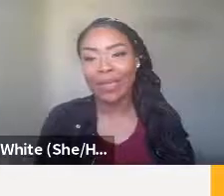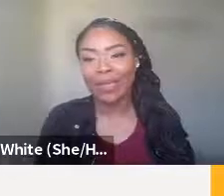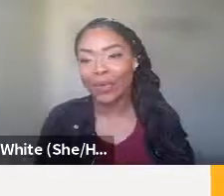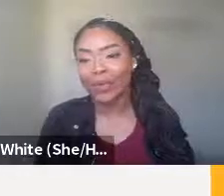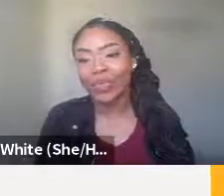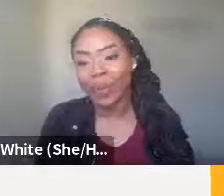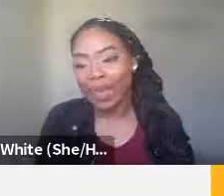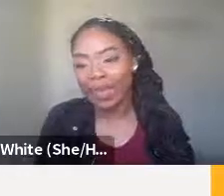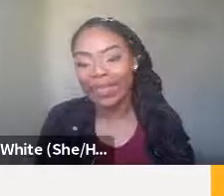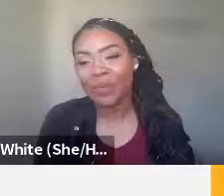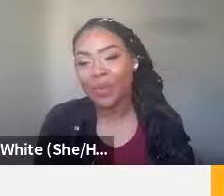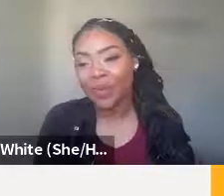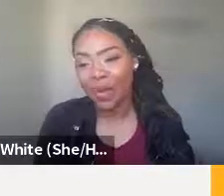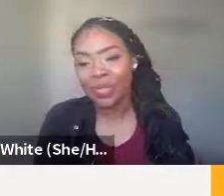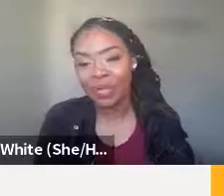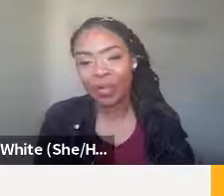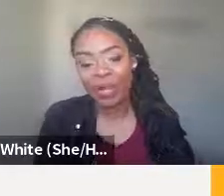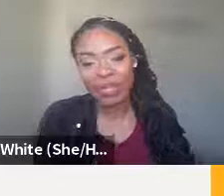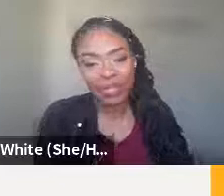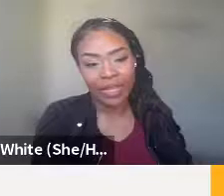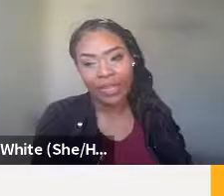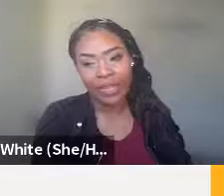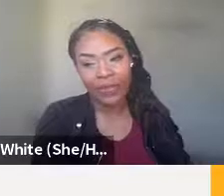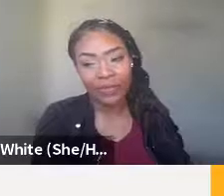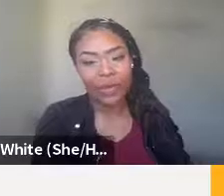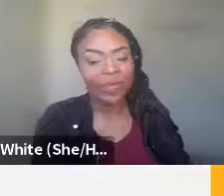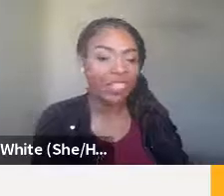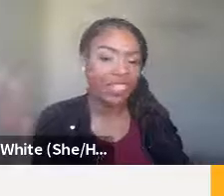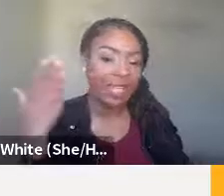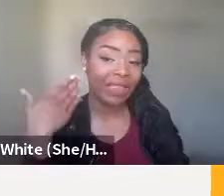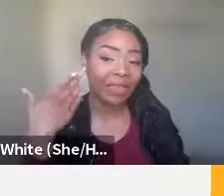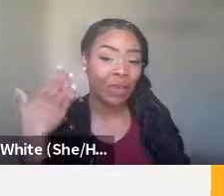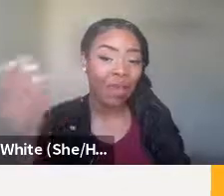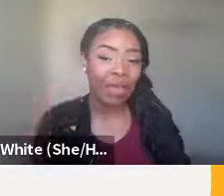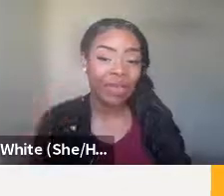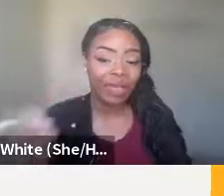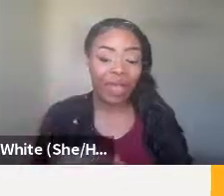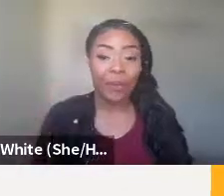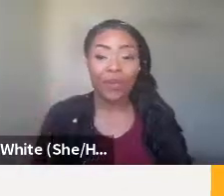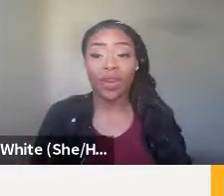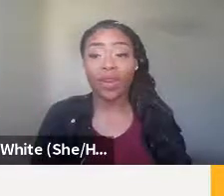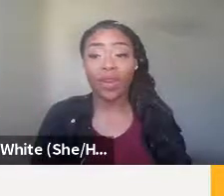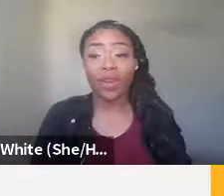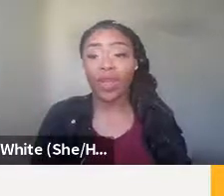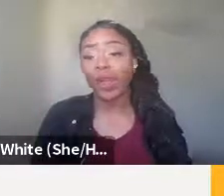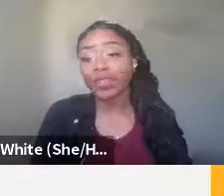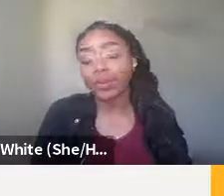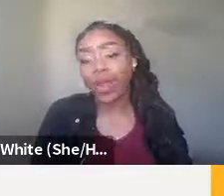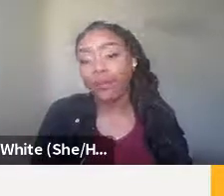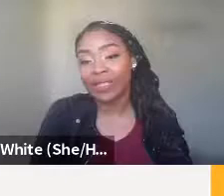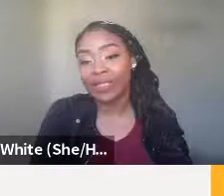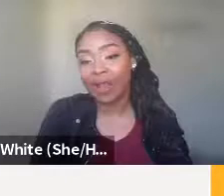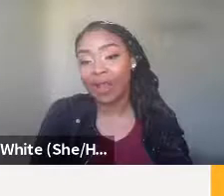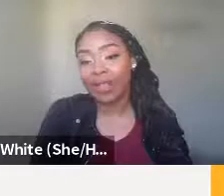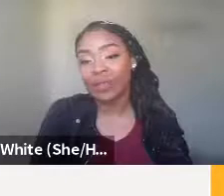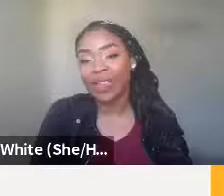doesn't mean that you discriminate. It doesn't mean that you project your prejudice against any of these groups. It's just telling you what your unconscious